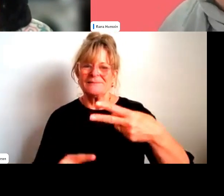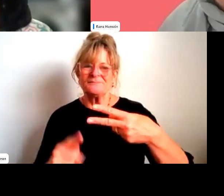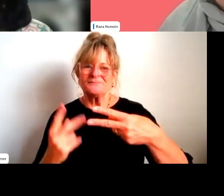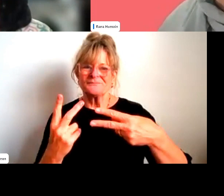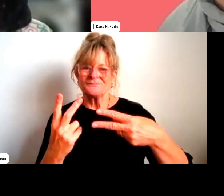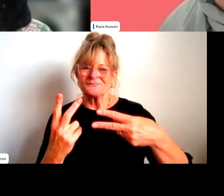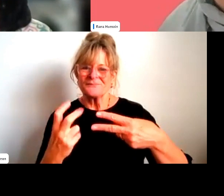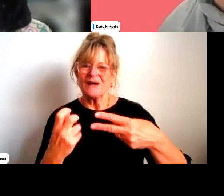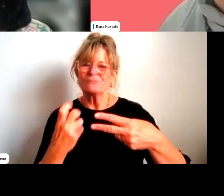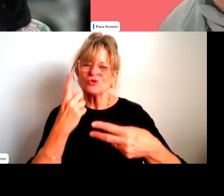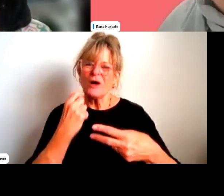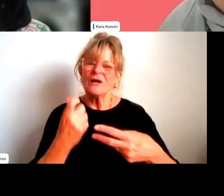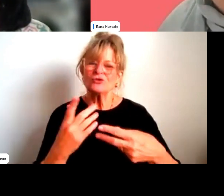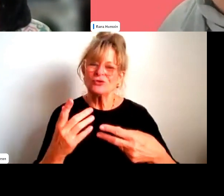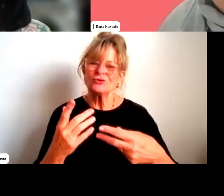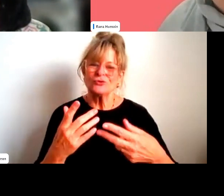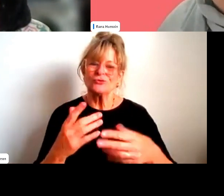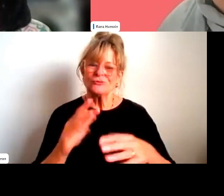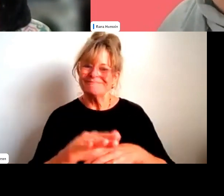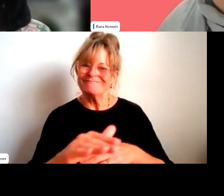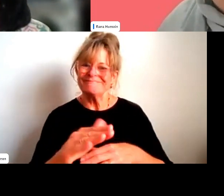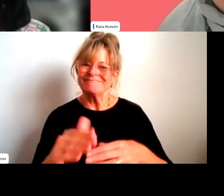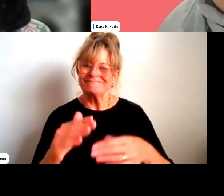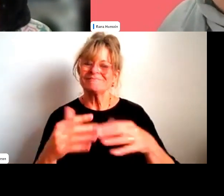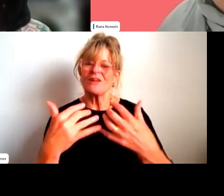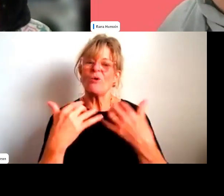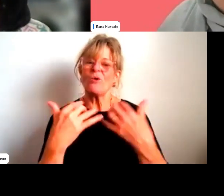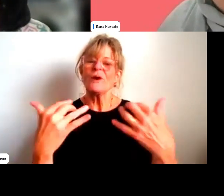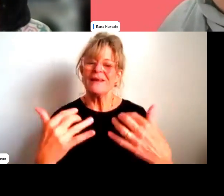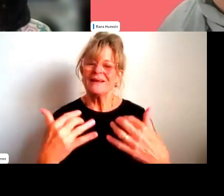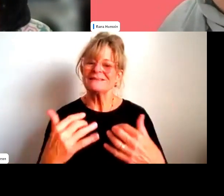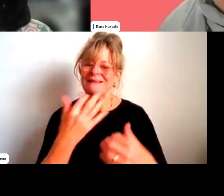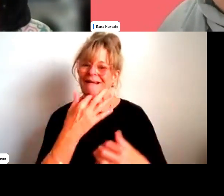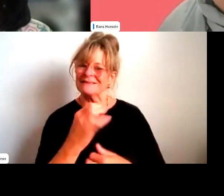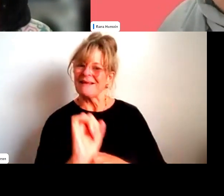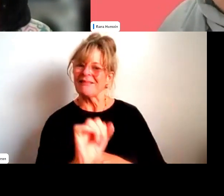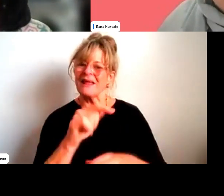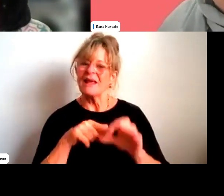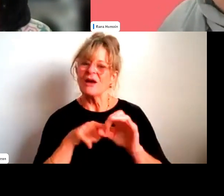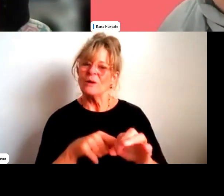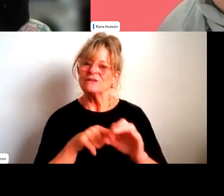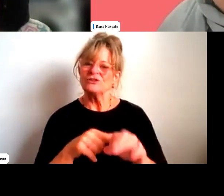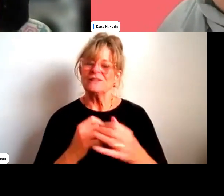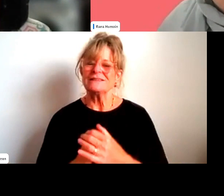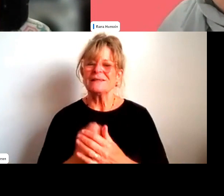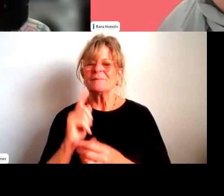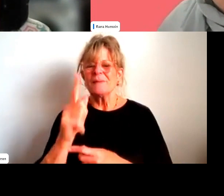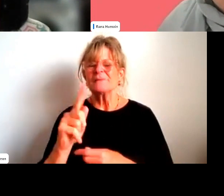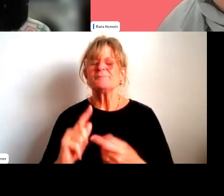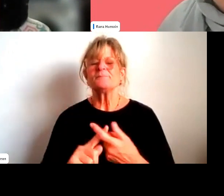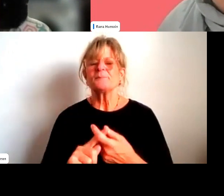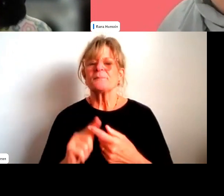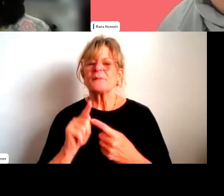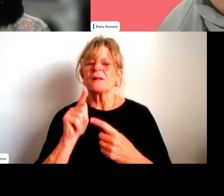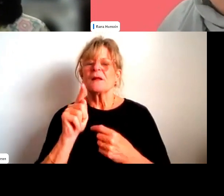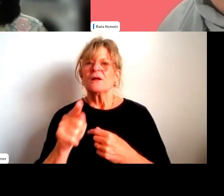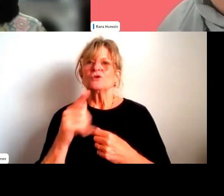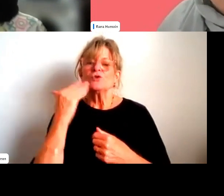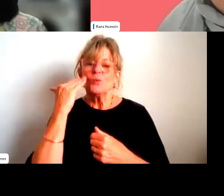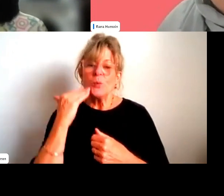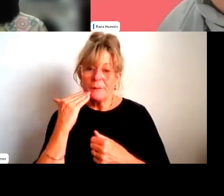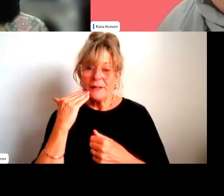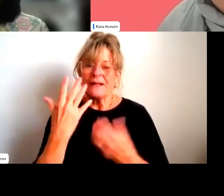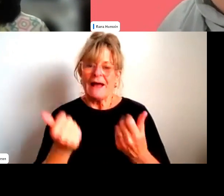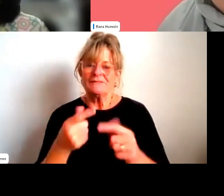get to some of the audience ones, but just the last one for you, before we do that. Are there specific skills or qualities that women, um, bring to